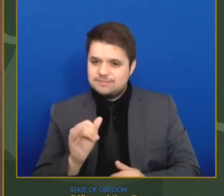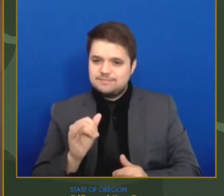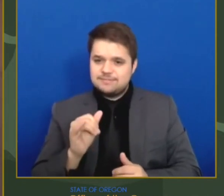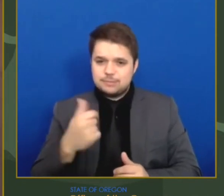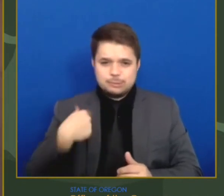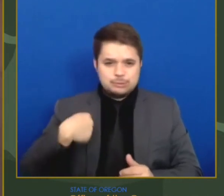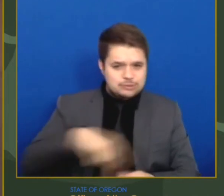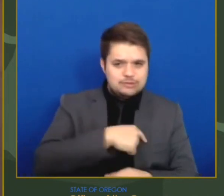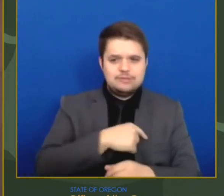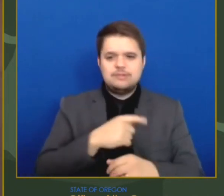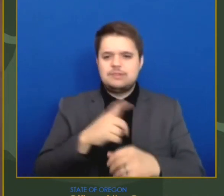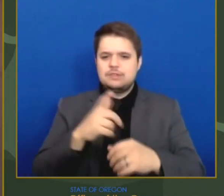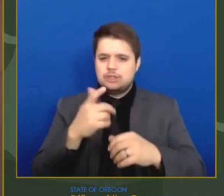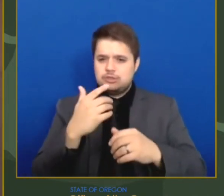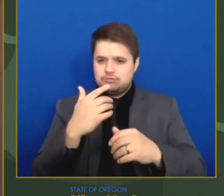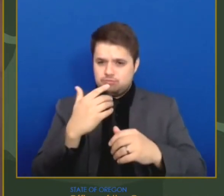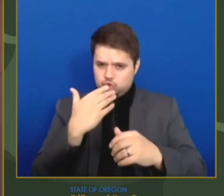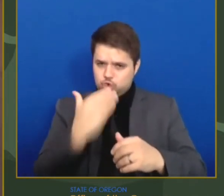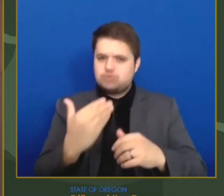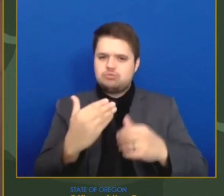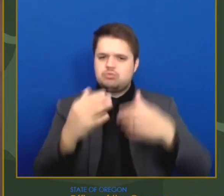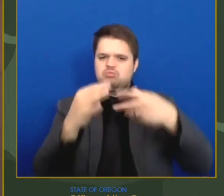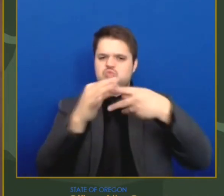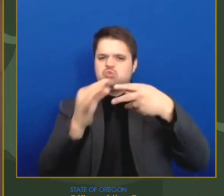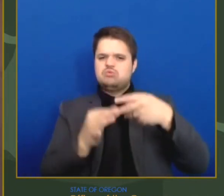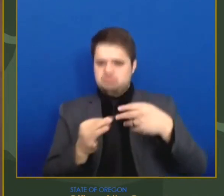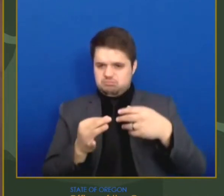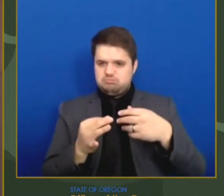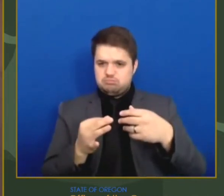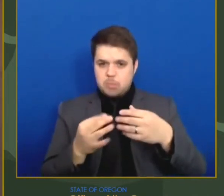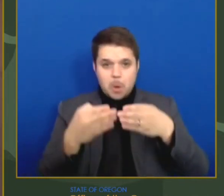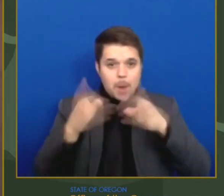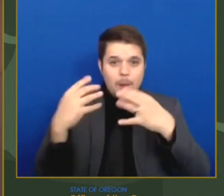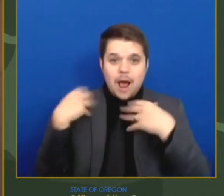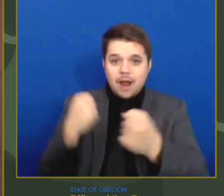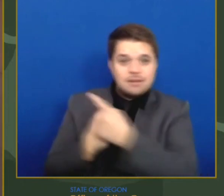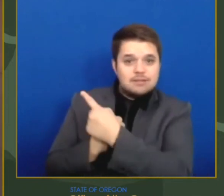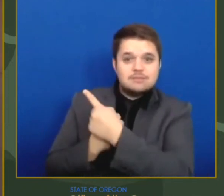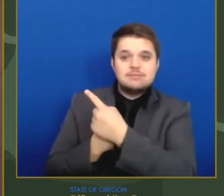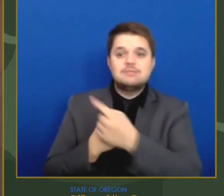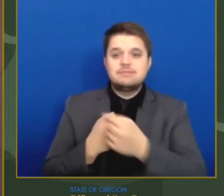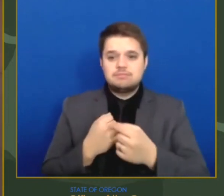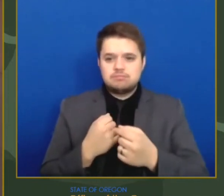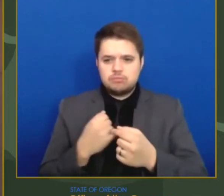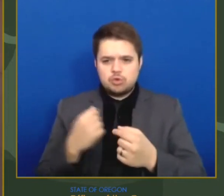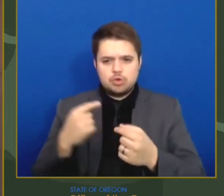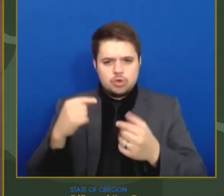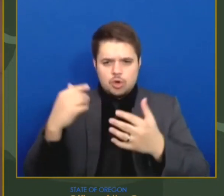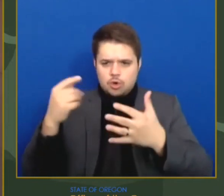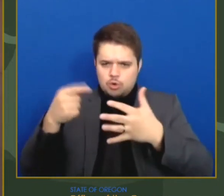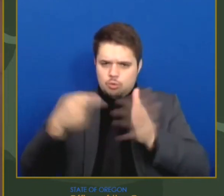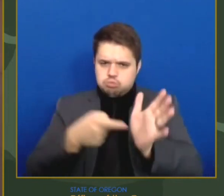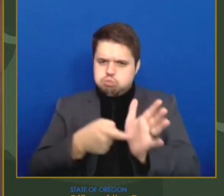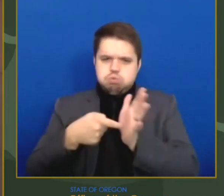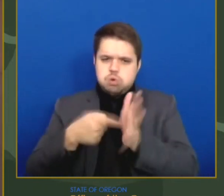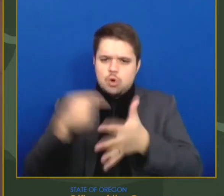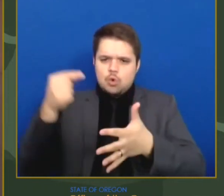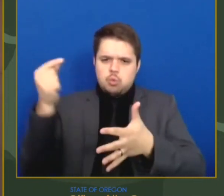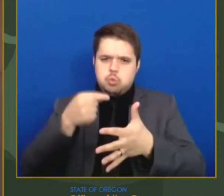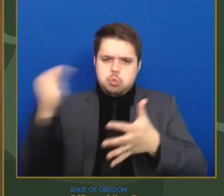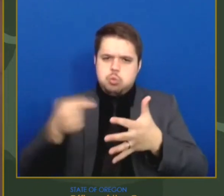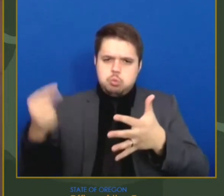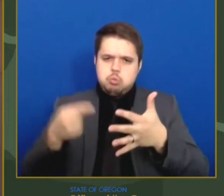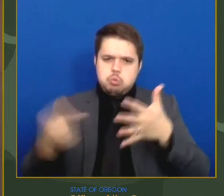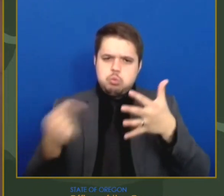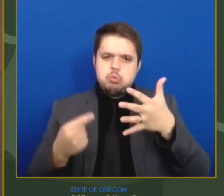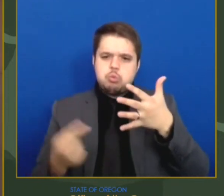public health measures we know work. Because while we know vaccine supplies are ramping up,